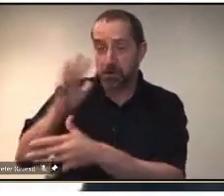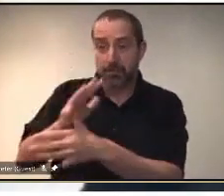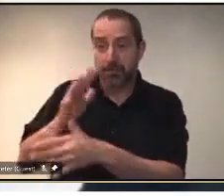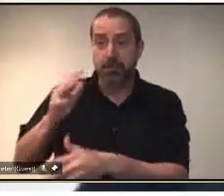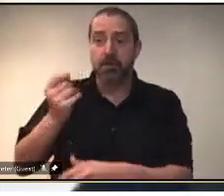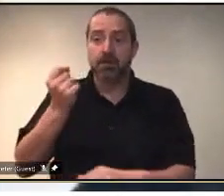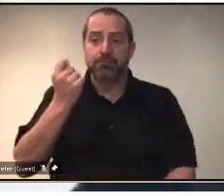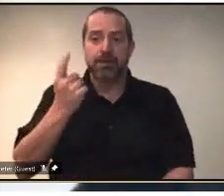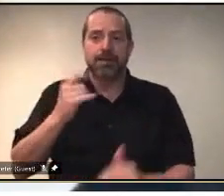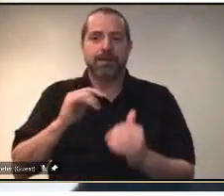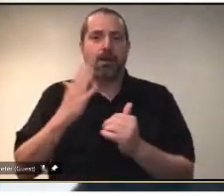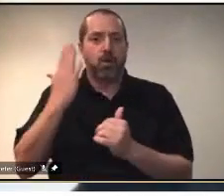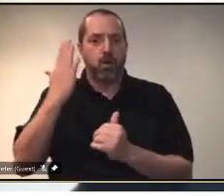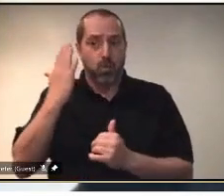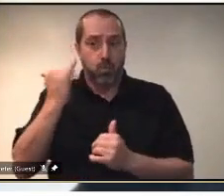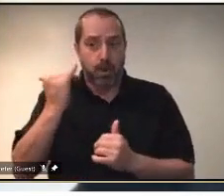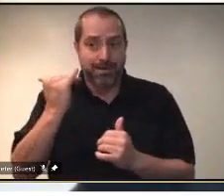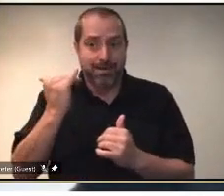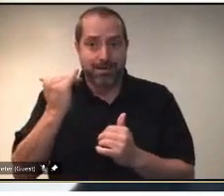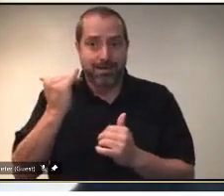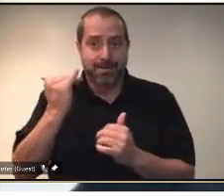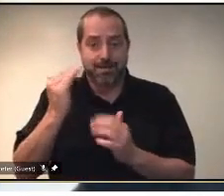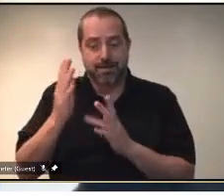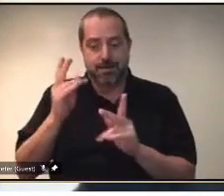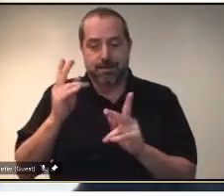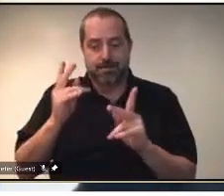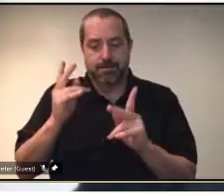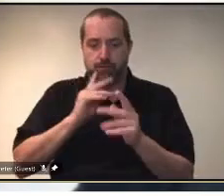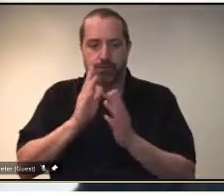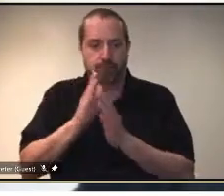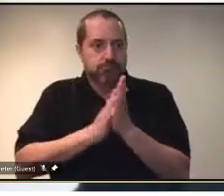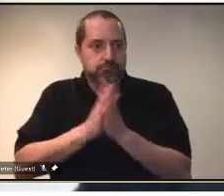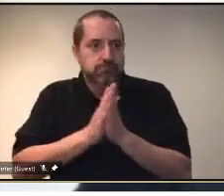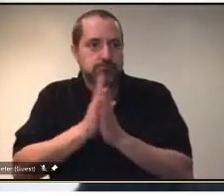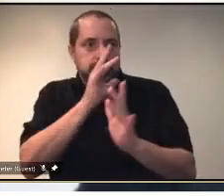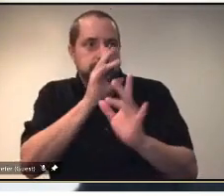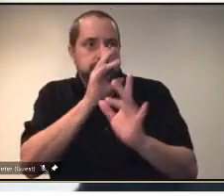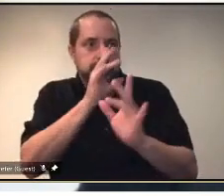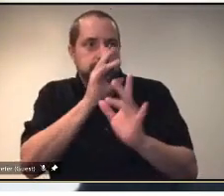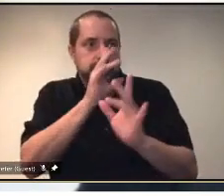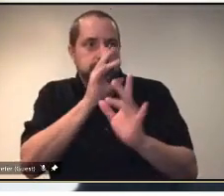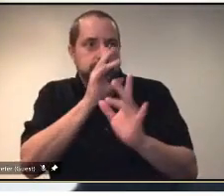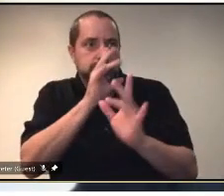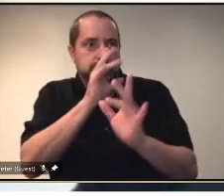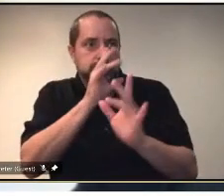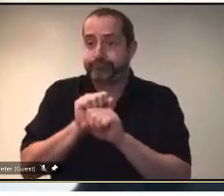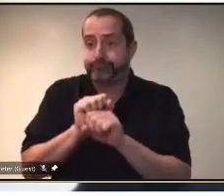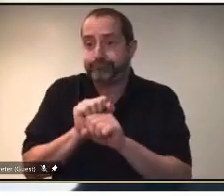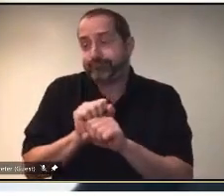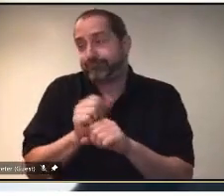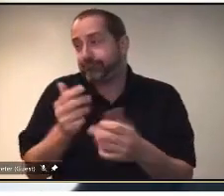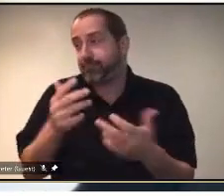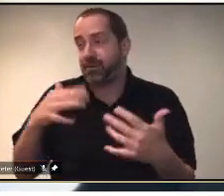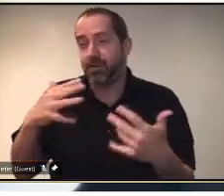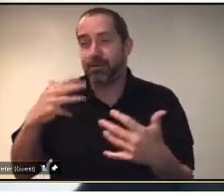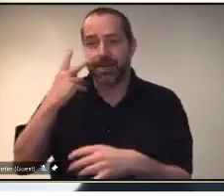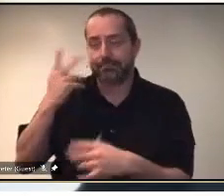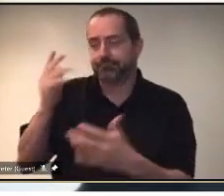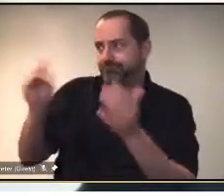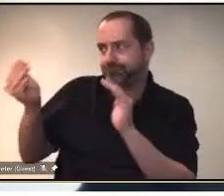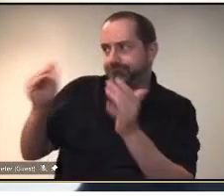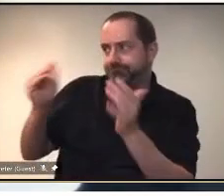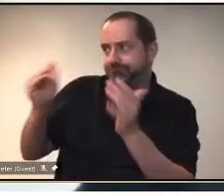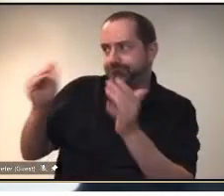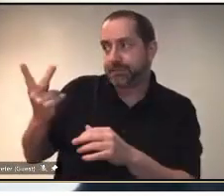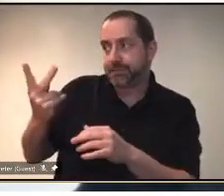that somebody has put an incentive in in a certain area that has jumped up the rates considerably. We have an as I mentioned before, have an extremely good